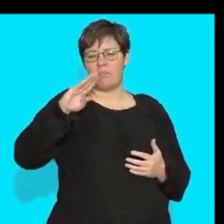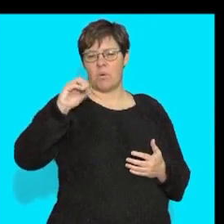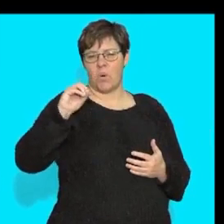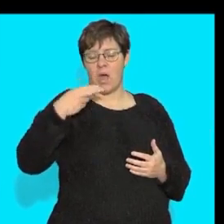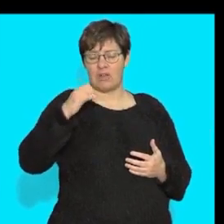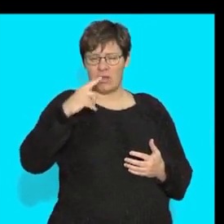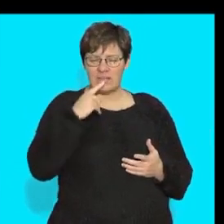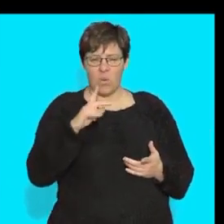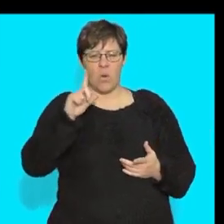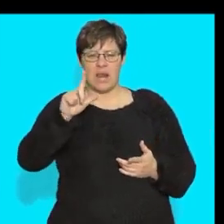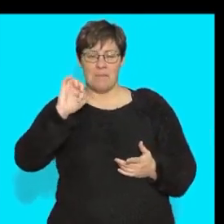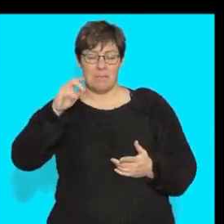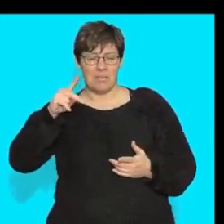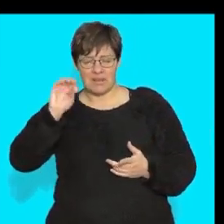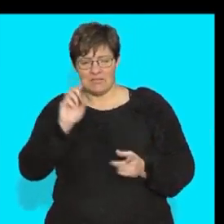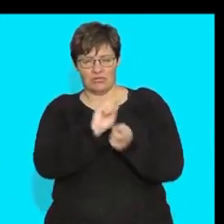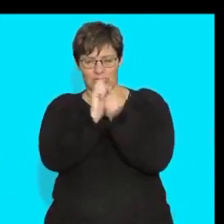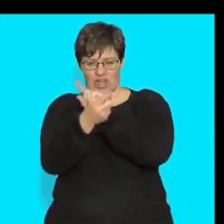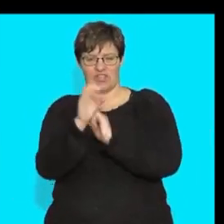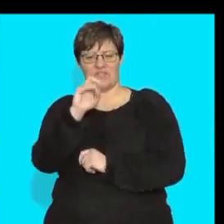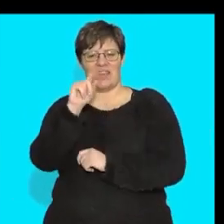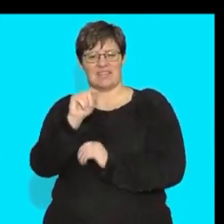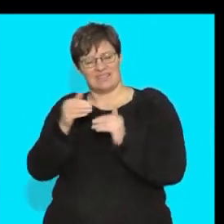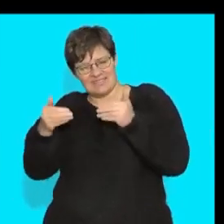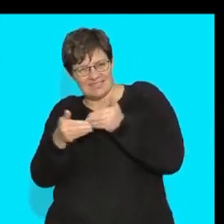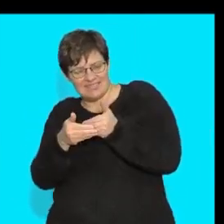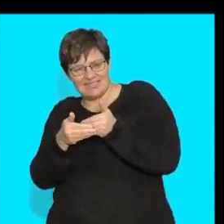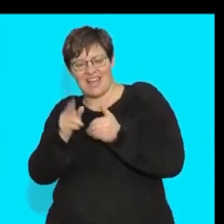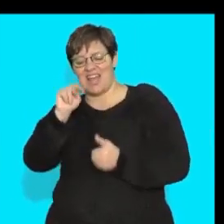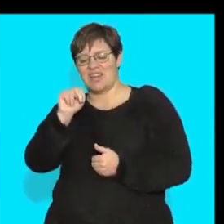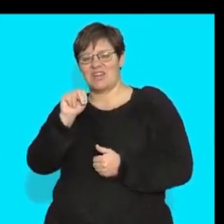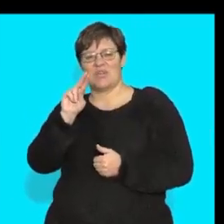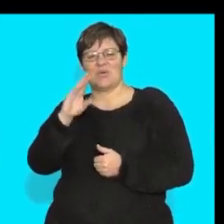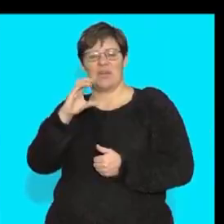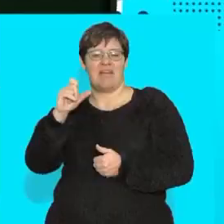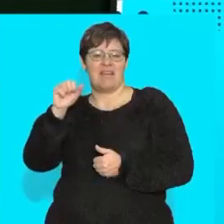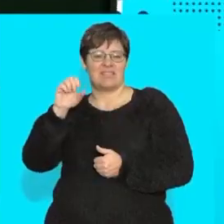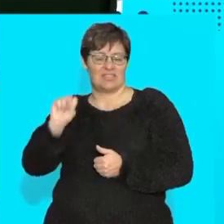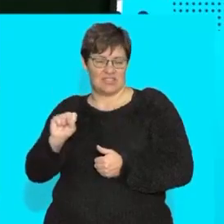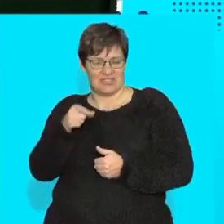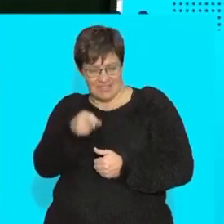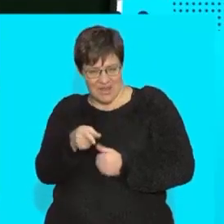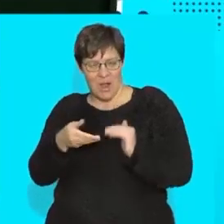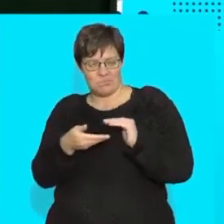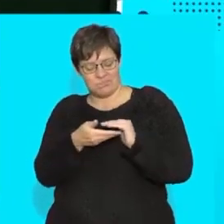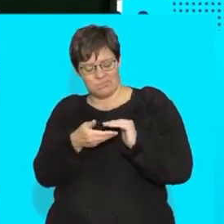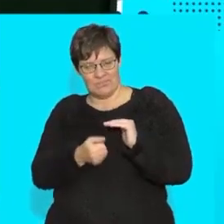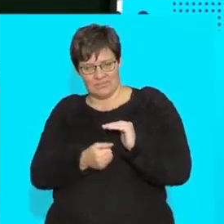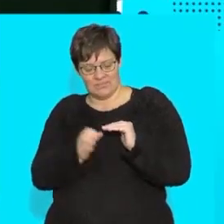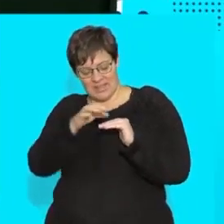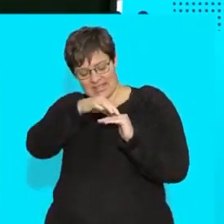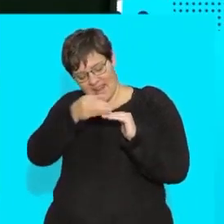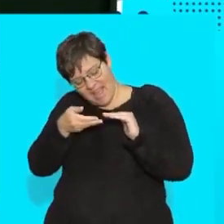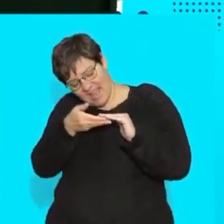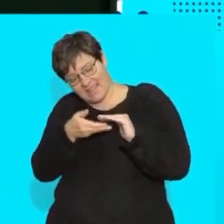fat and there's my nucleus underneath so adipose tissue fat tissue all right is underneath my skin